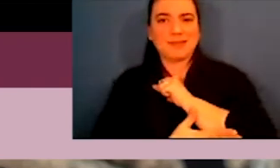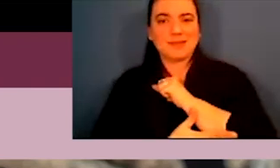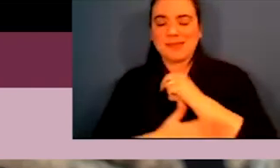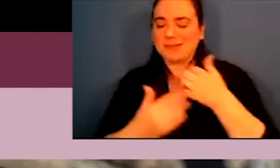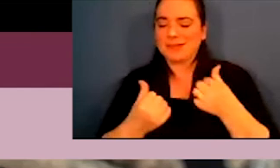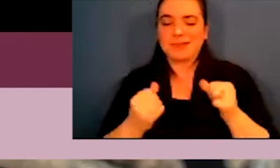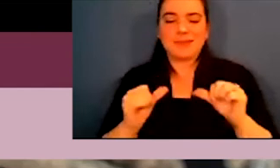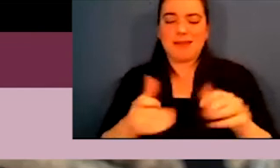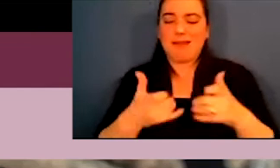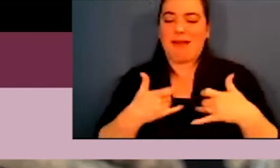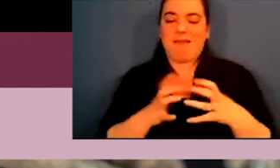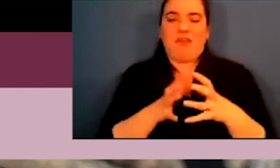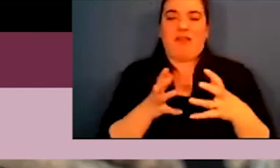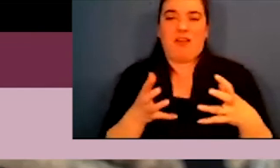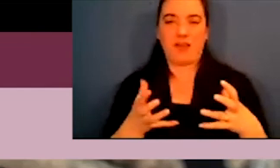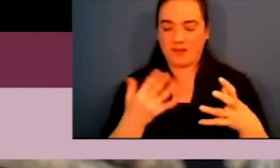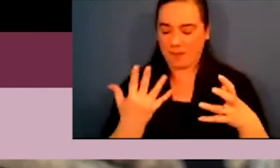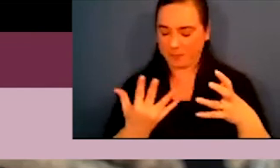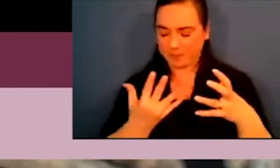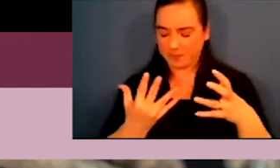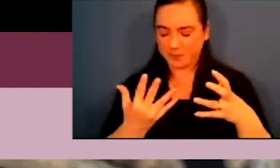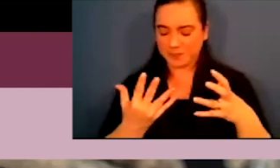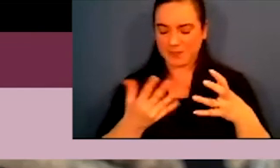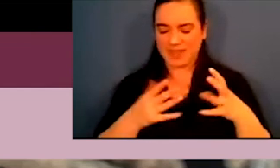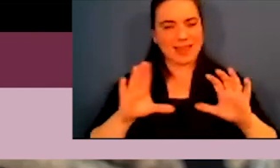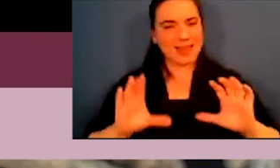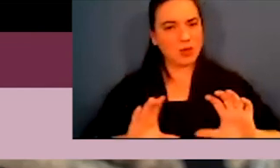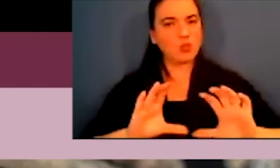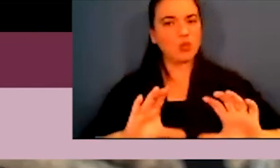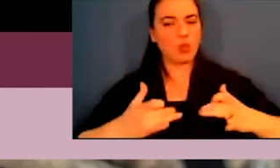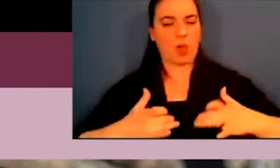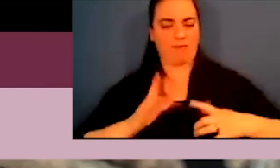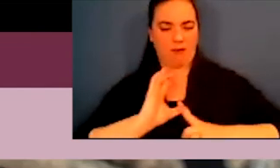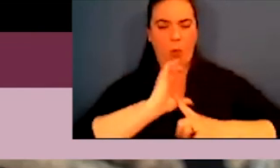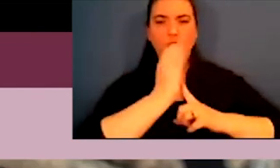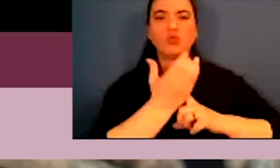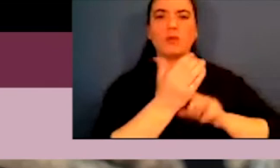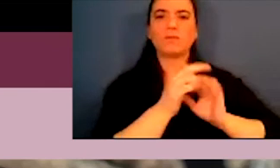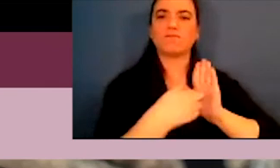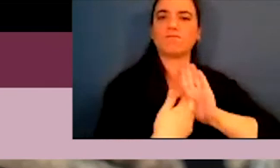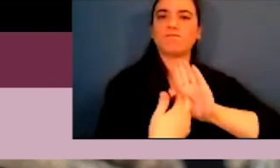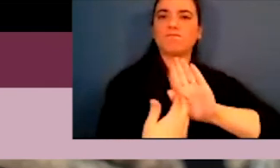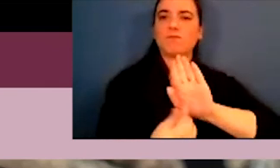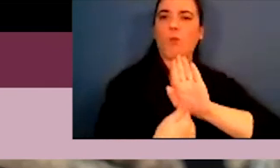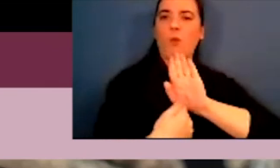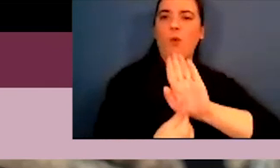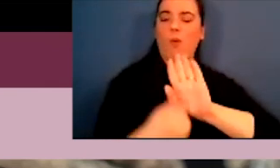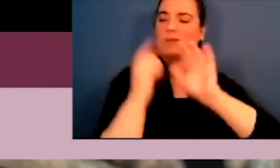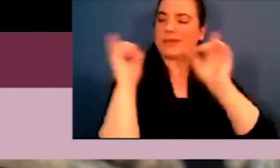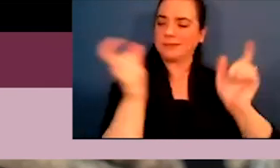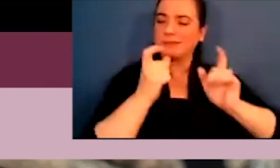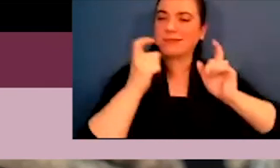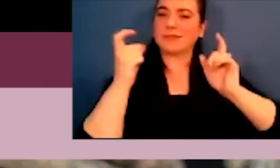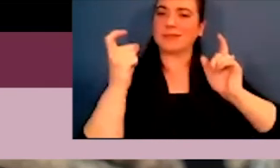much, even entire countries who have a lot of, who do